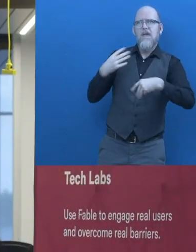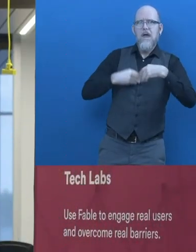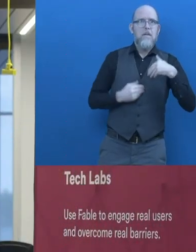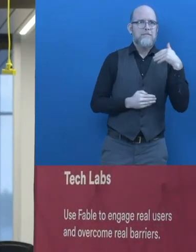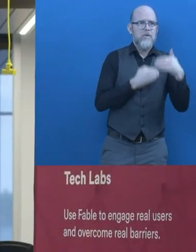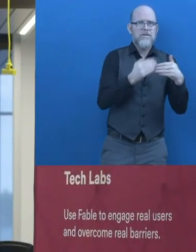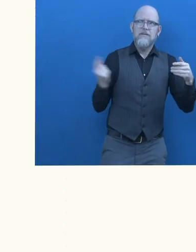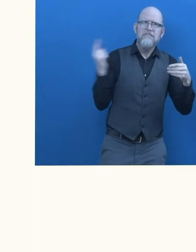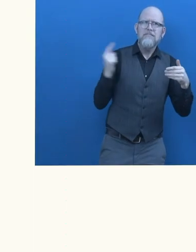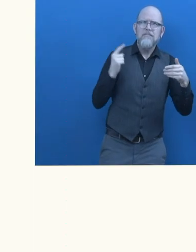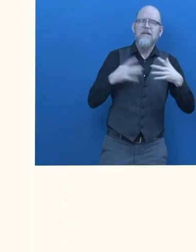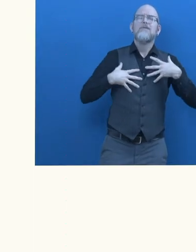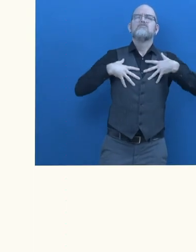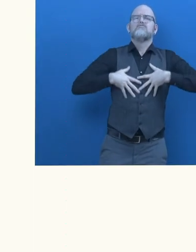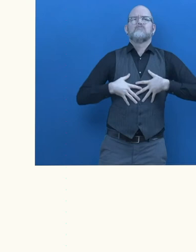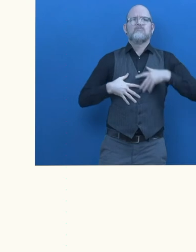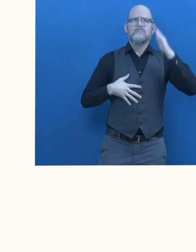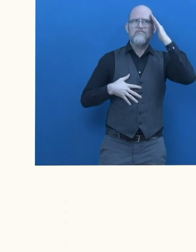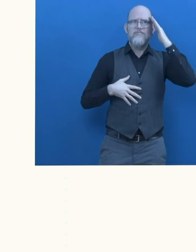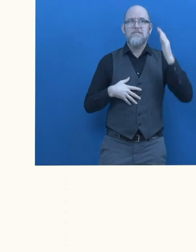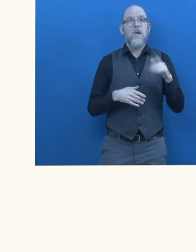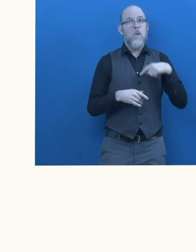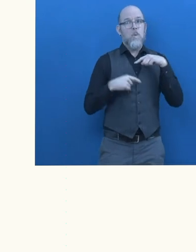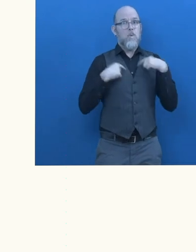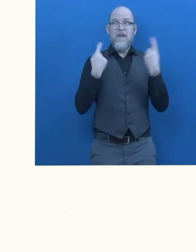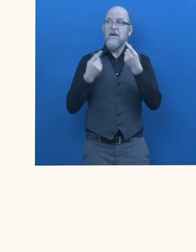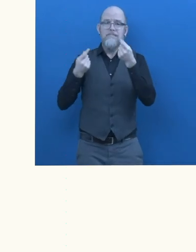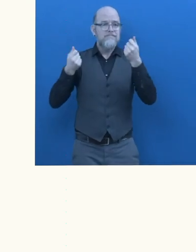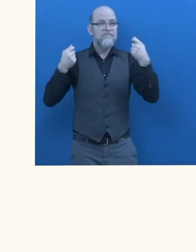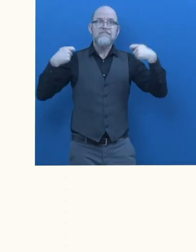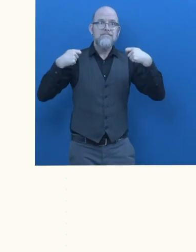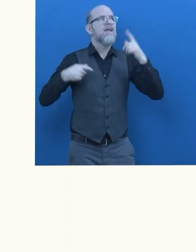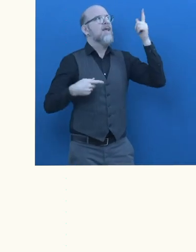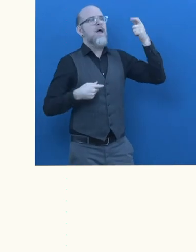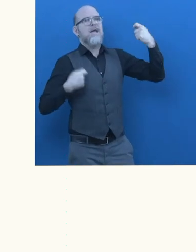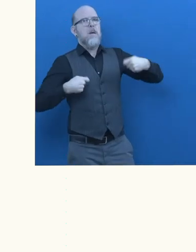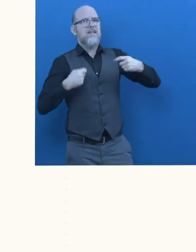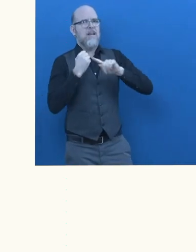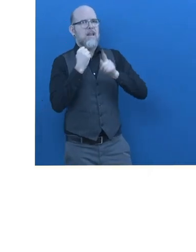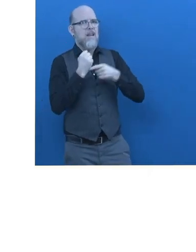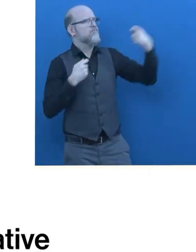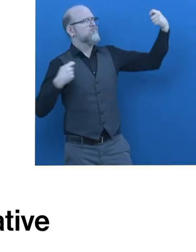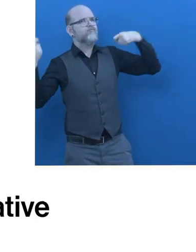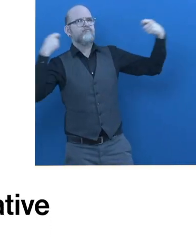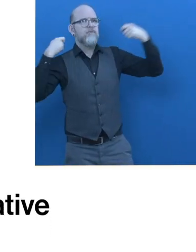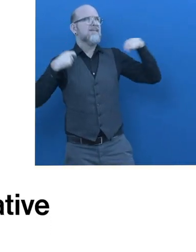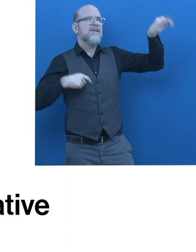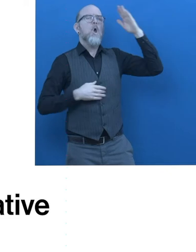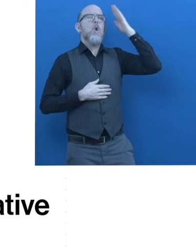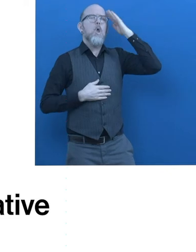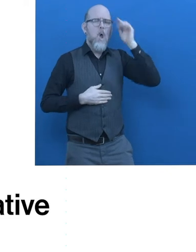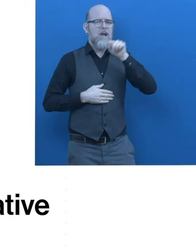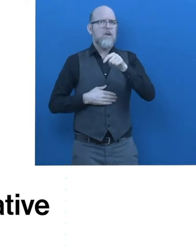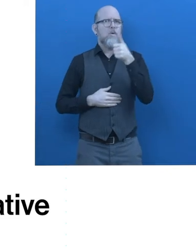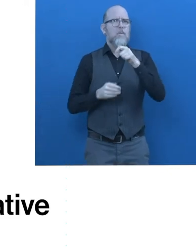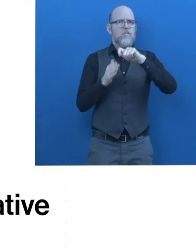We've raised capital from forward-thinking investors who see the need for an inclusive digital world. What is unique and